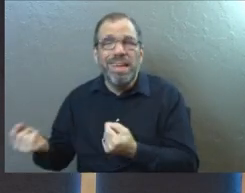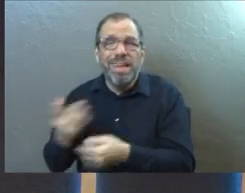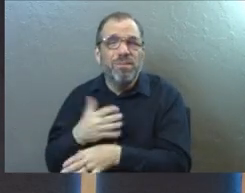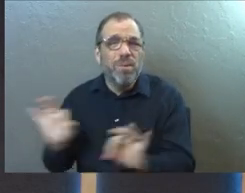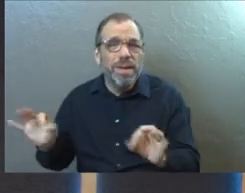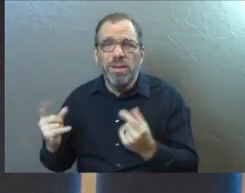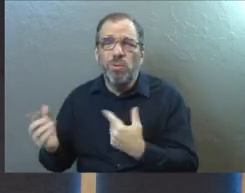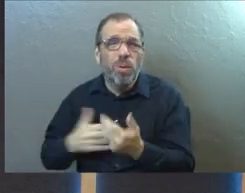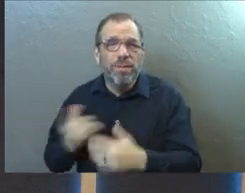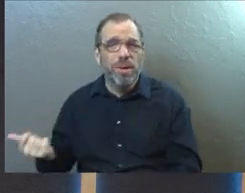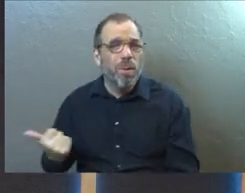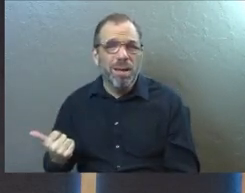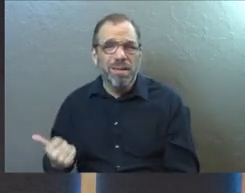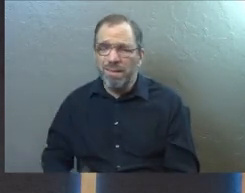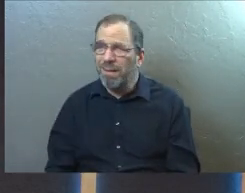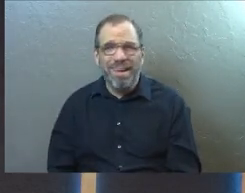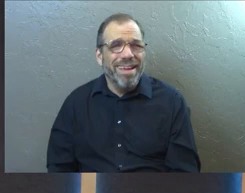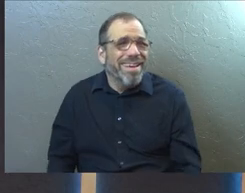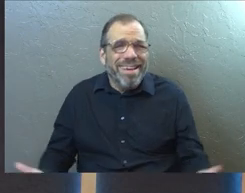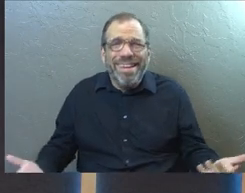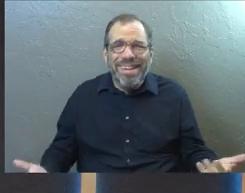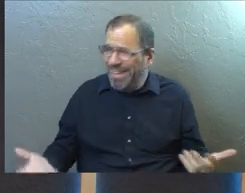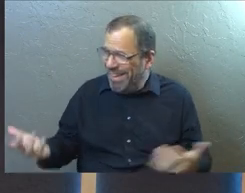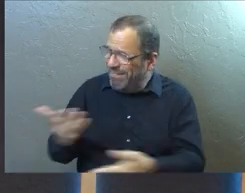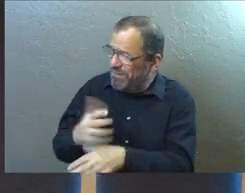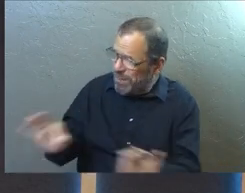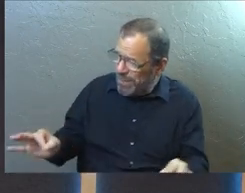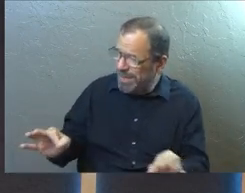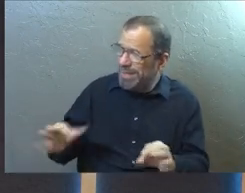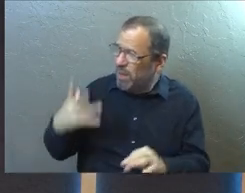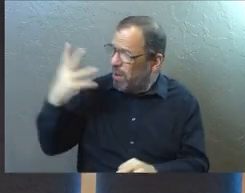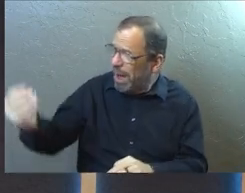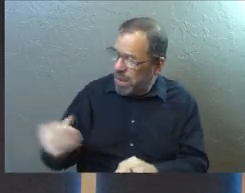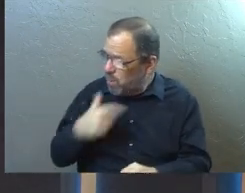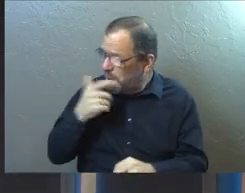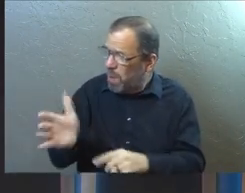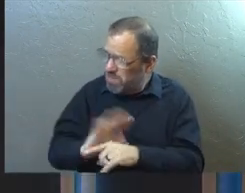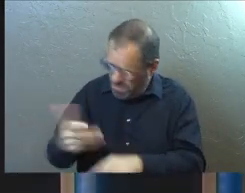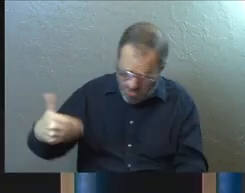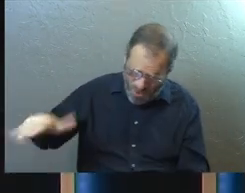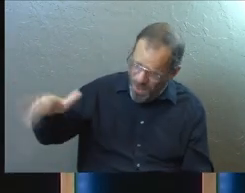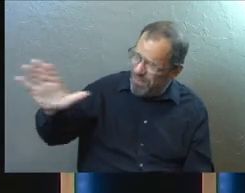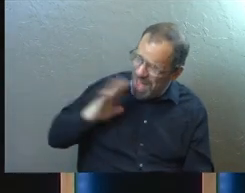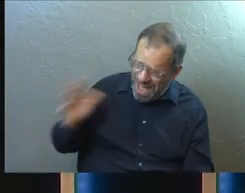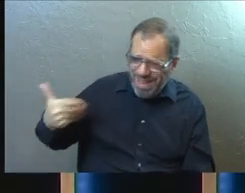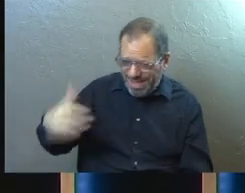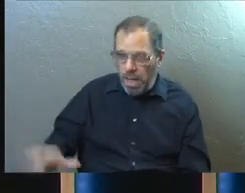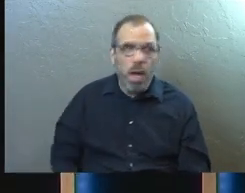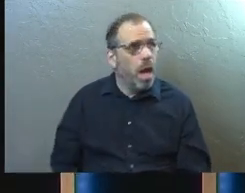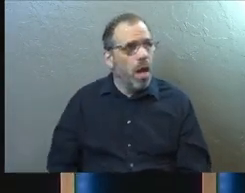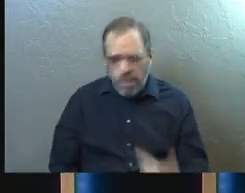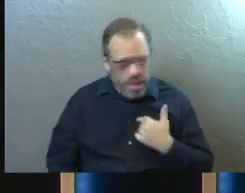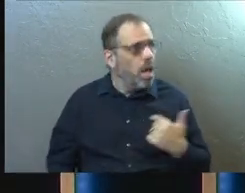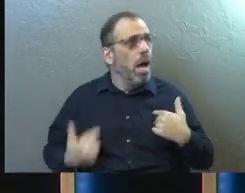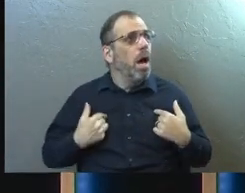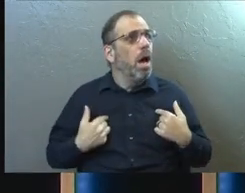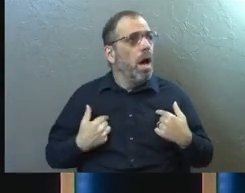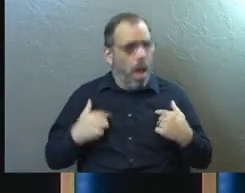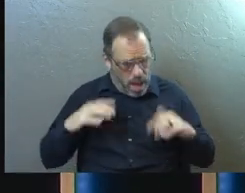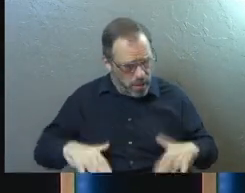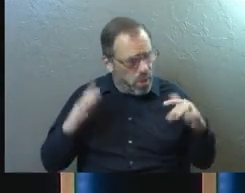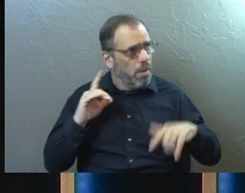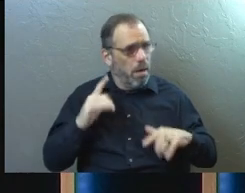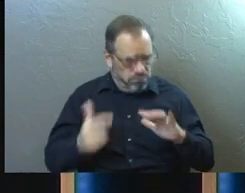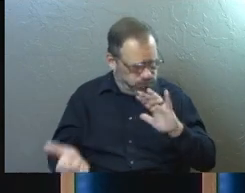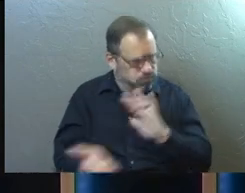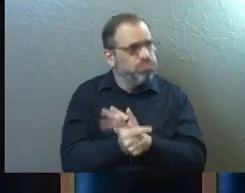he wanted forever. There's just like, there's no, you can stay out as late as you want. You want to watch that? That's fine. You want to listen to this? I'm like, wait a minute. When I was